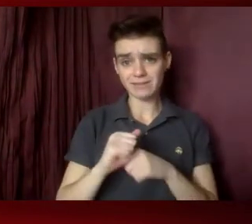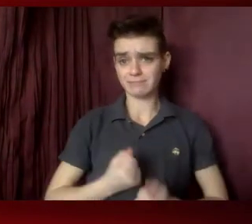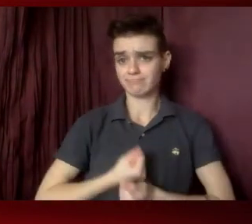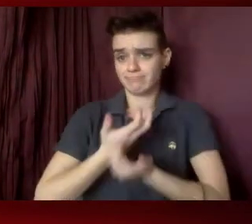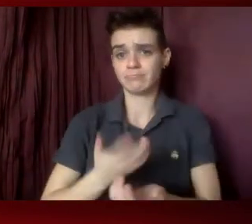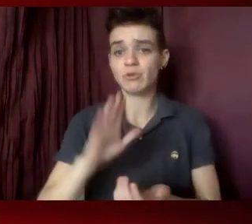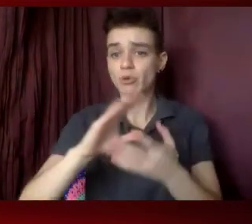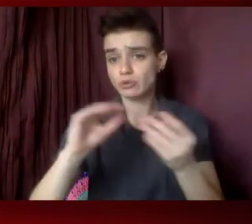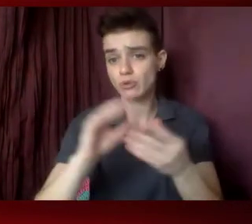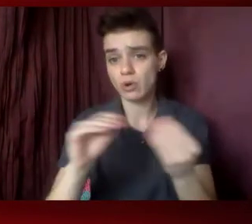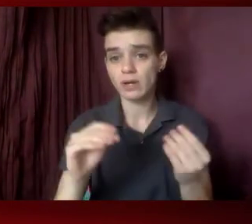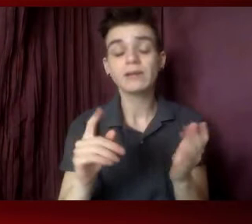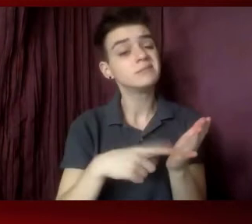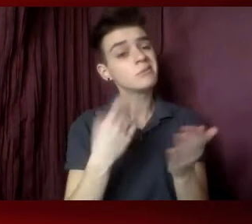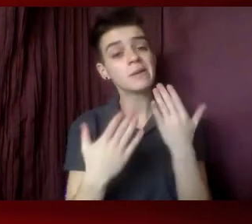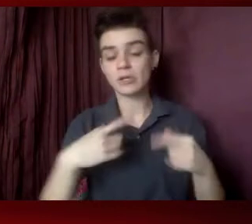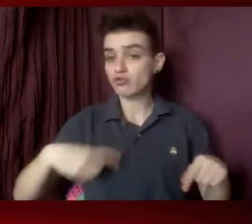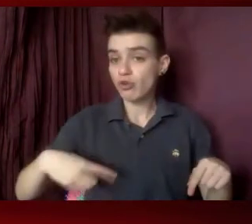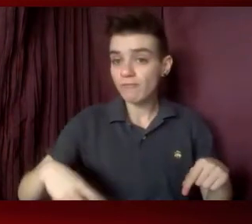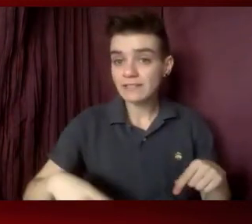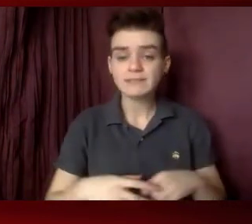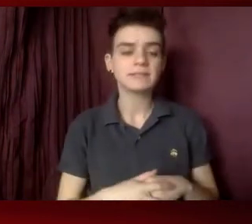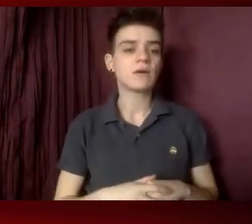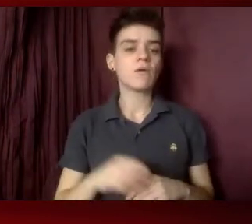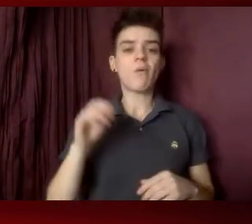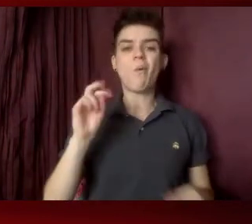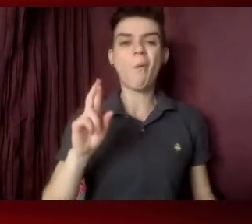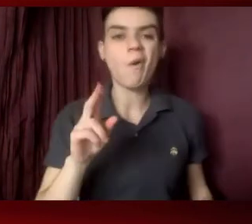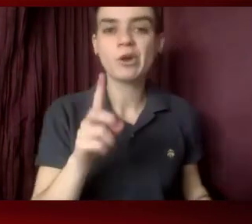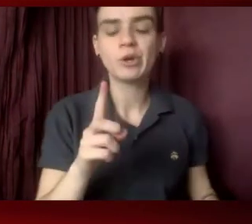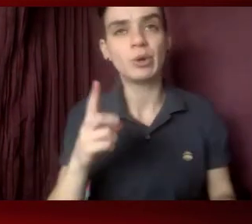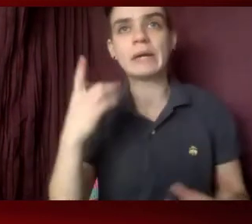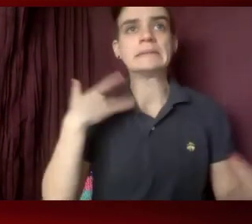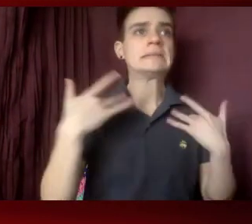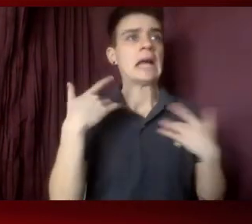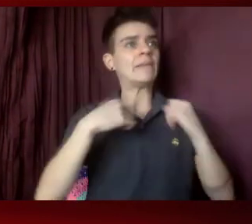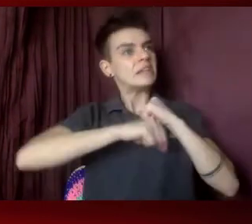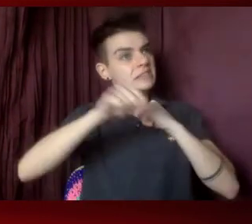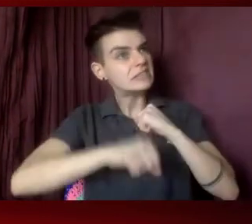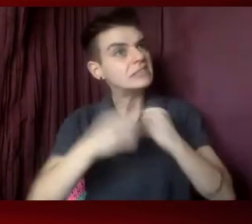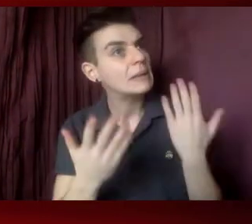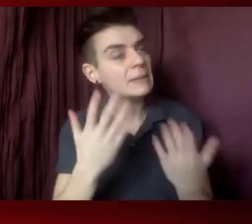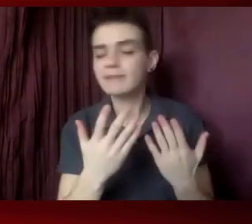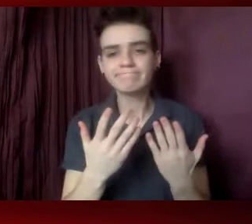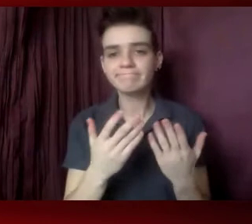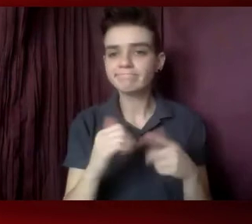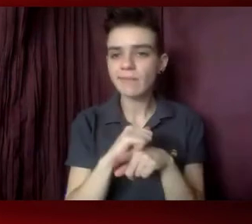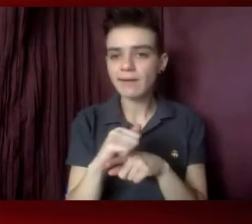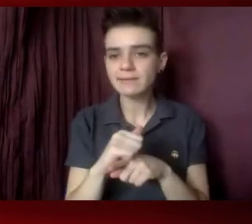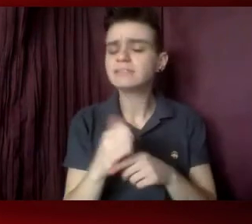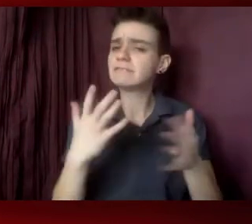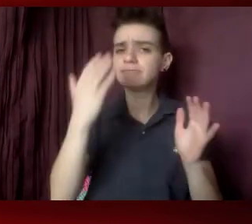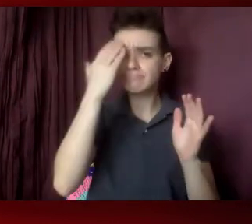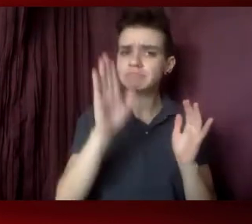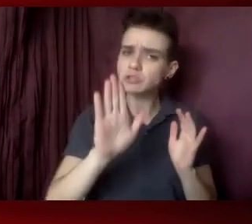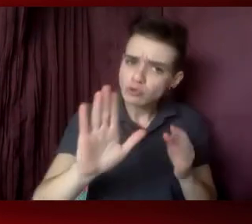Sometimes you may be a little bit nervous about it, you might worry you're going too long, but just practice it and know that it's your story